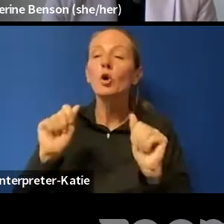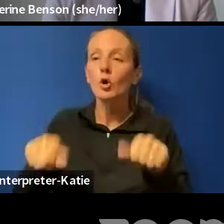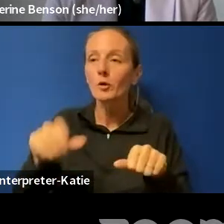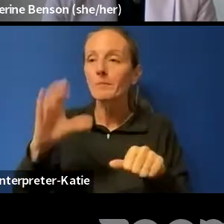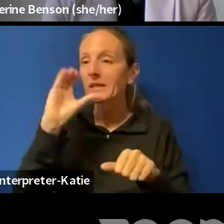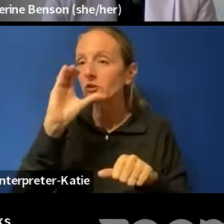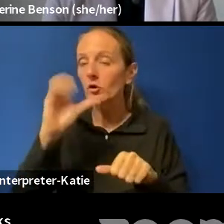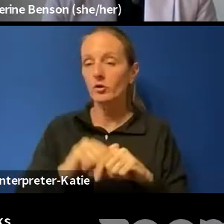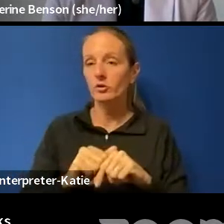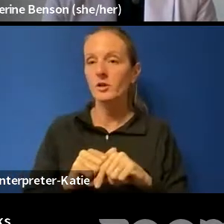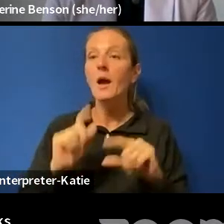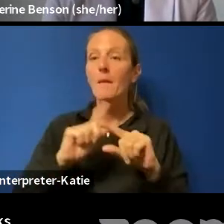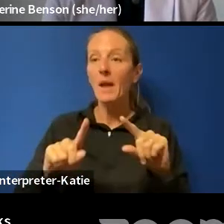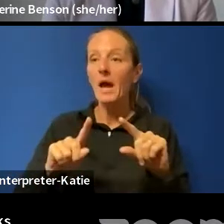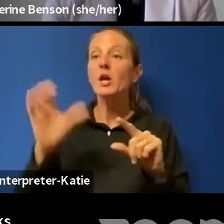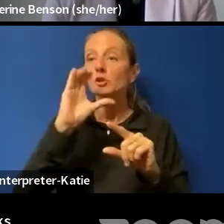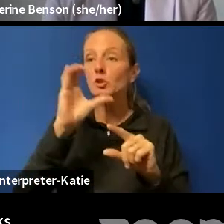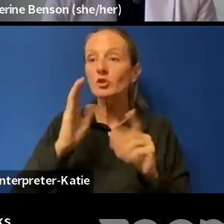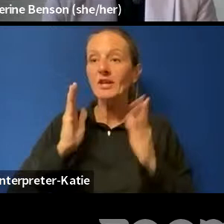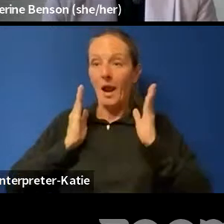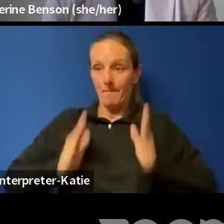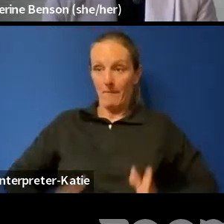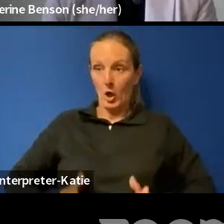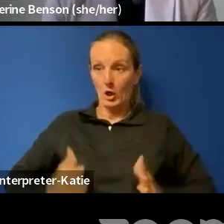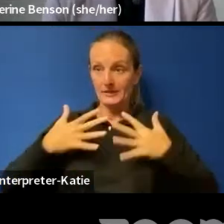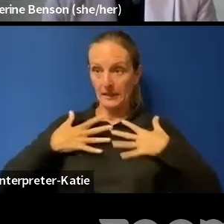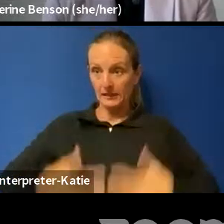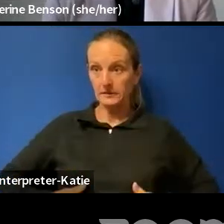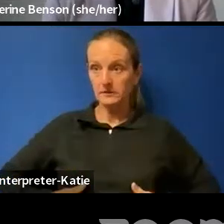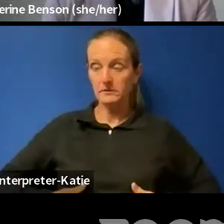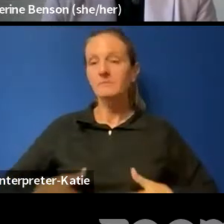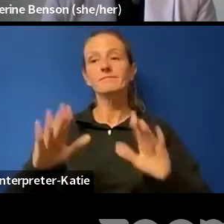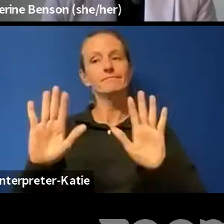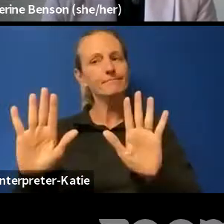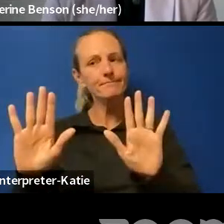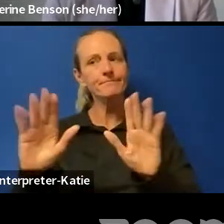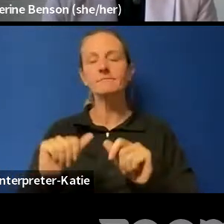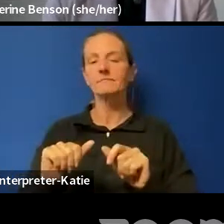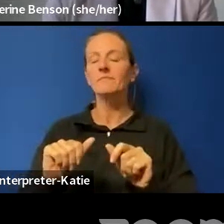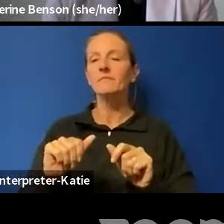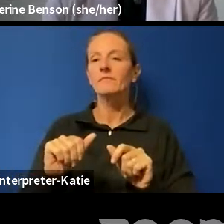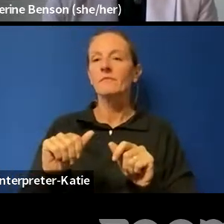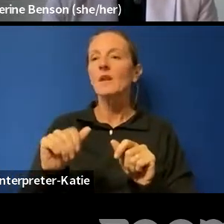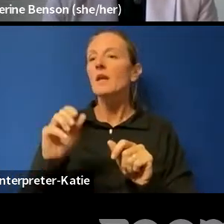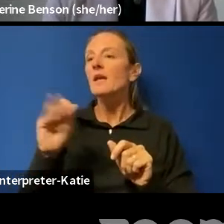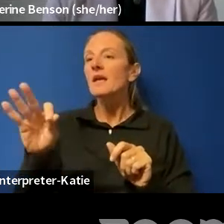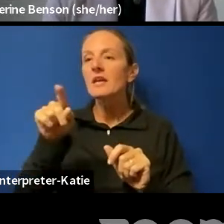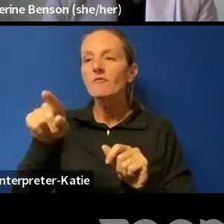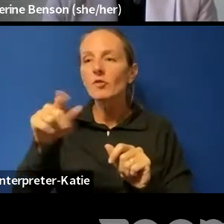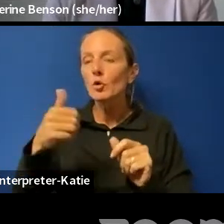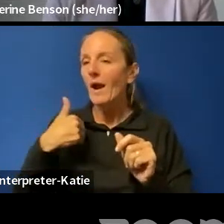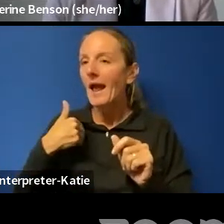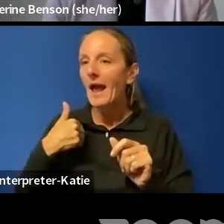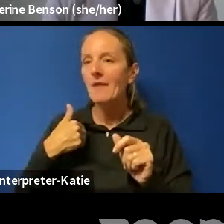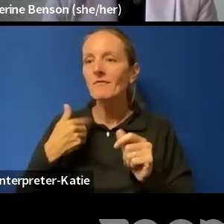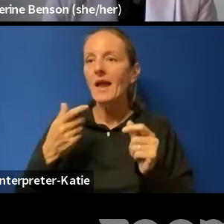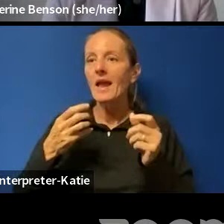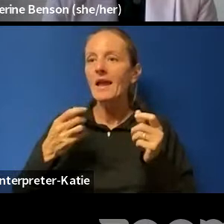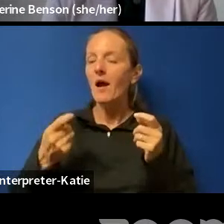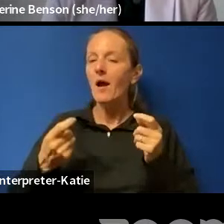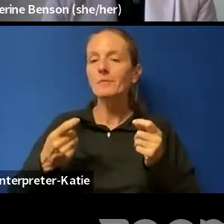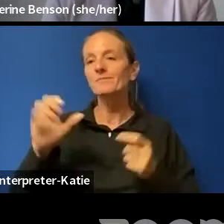searching a person. But short of having a strip search or getting your body cavity searched right now,